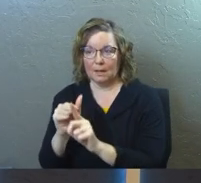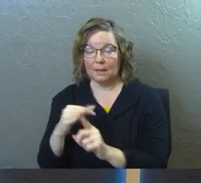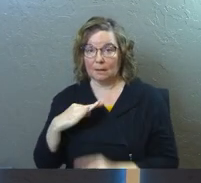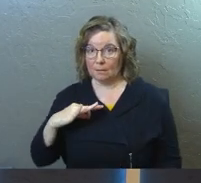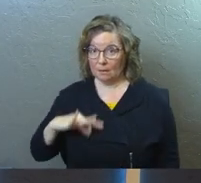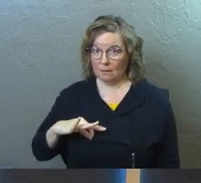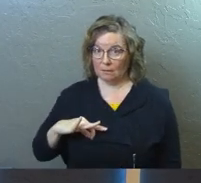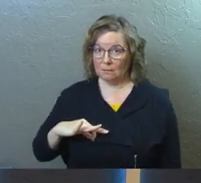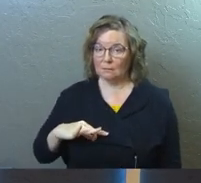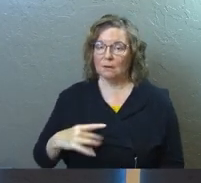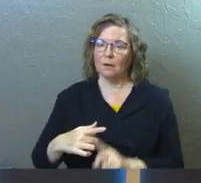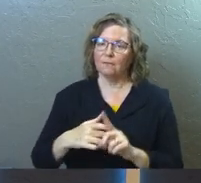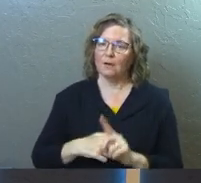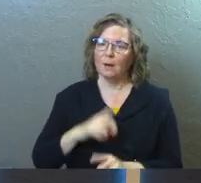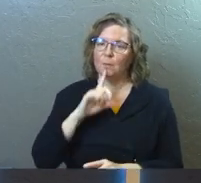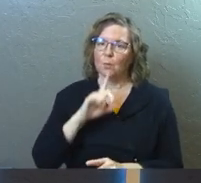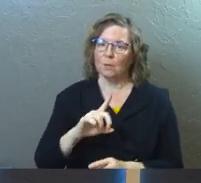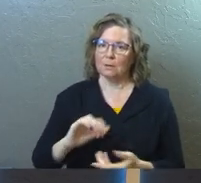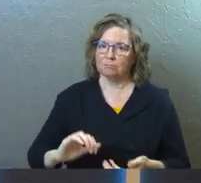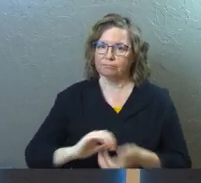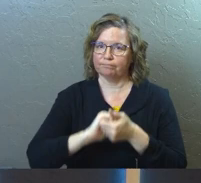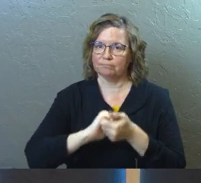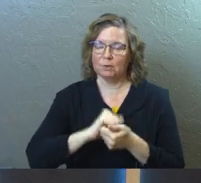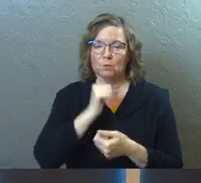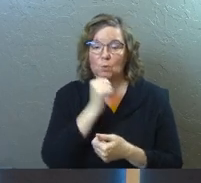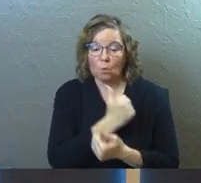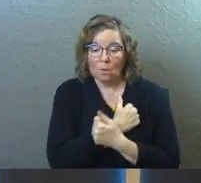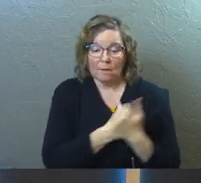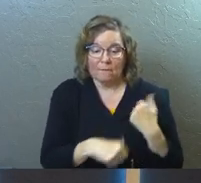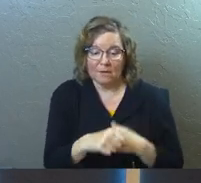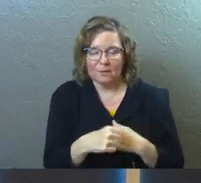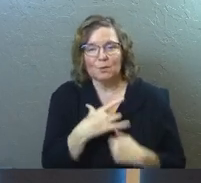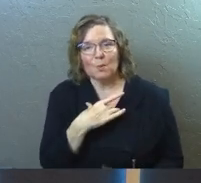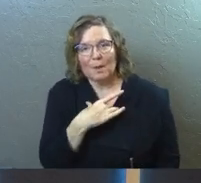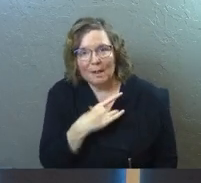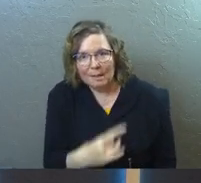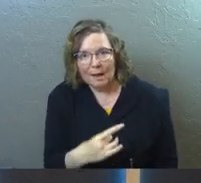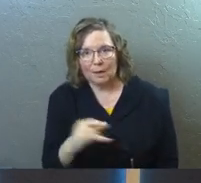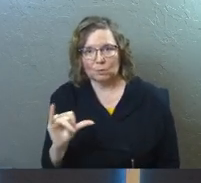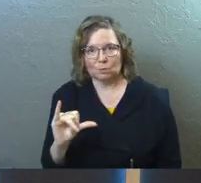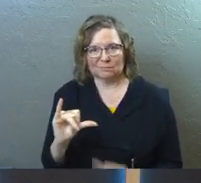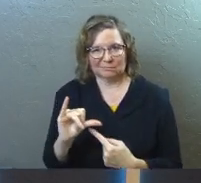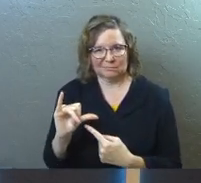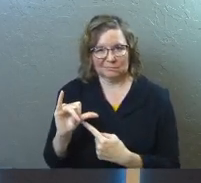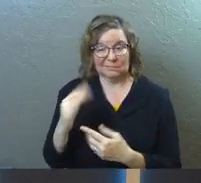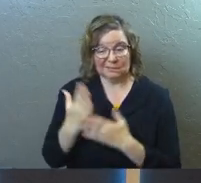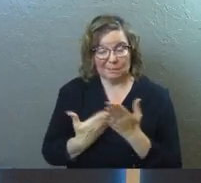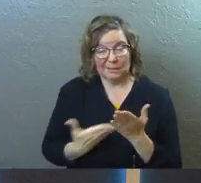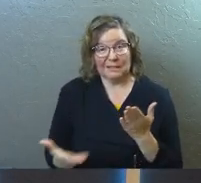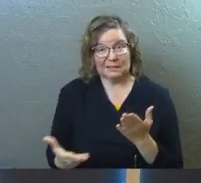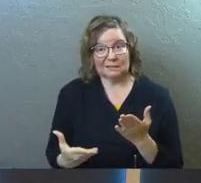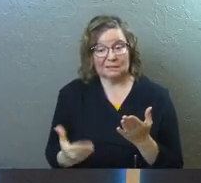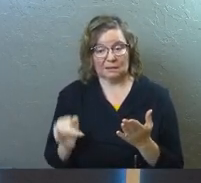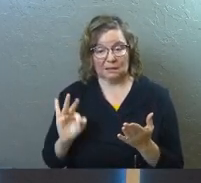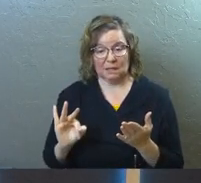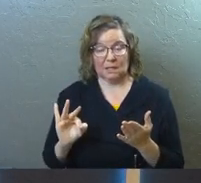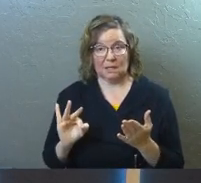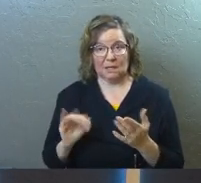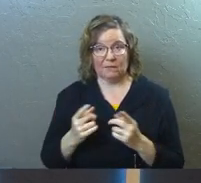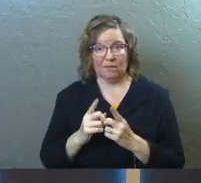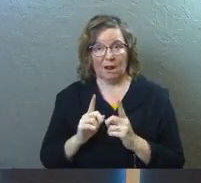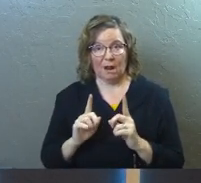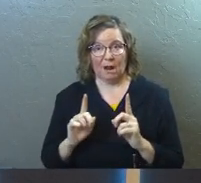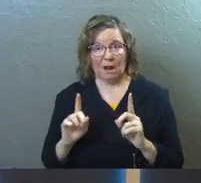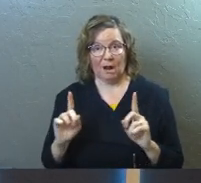these benefits come from real partnership where you don't just love each other. You like each other. Because some of these things, if you've built